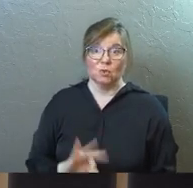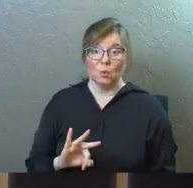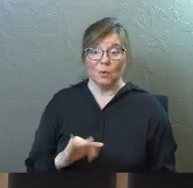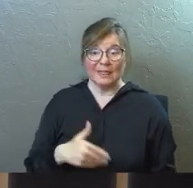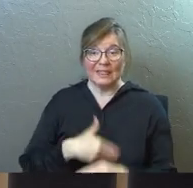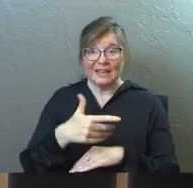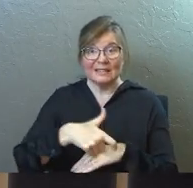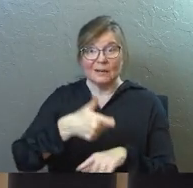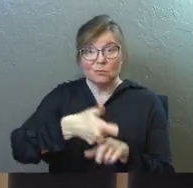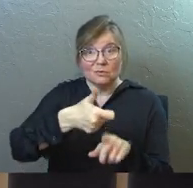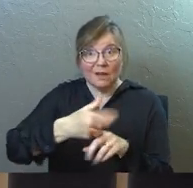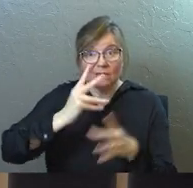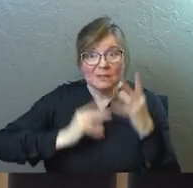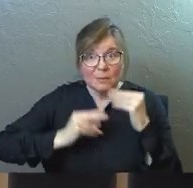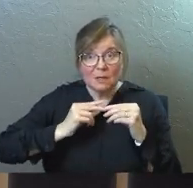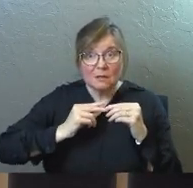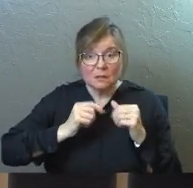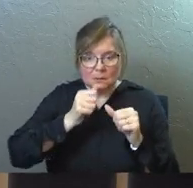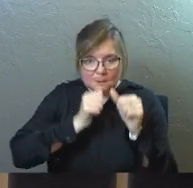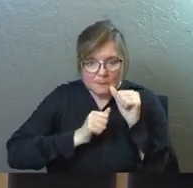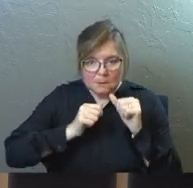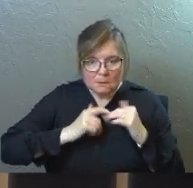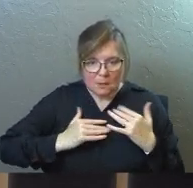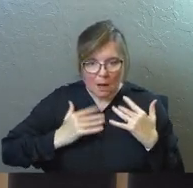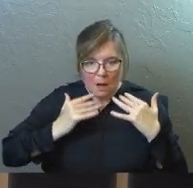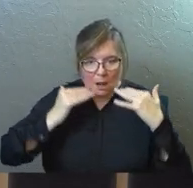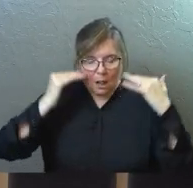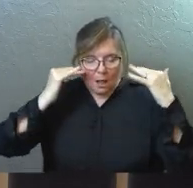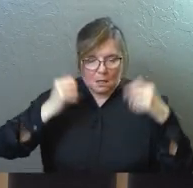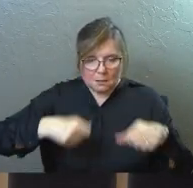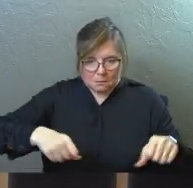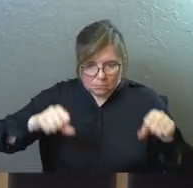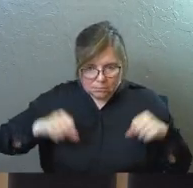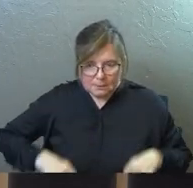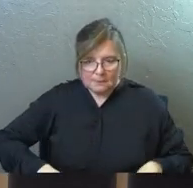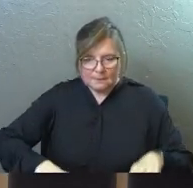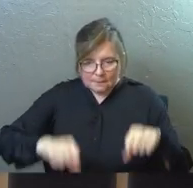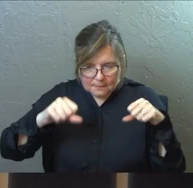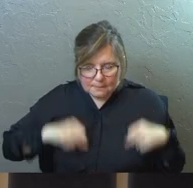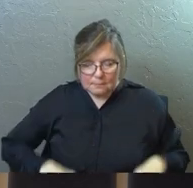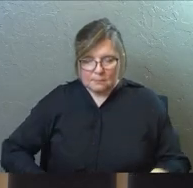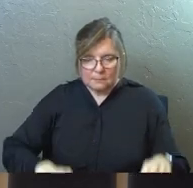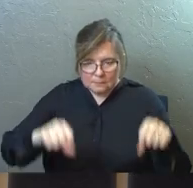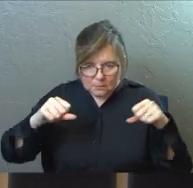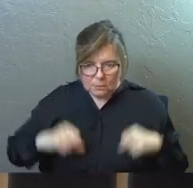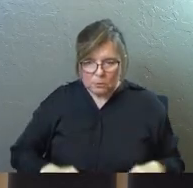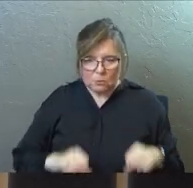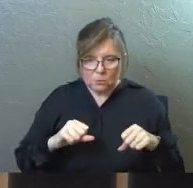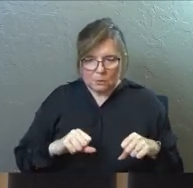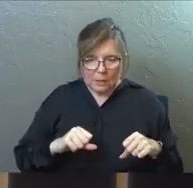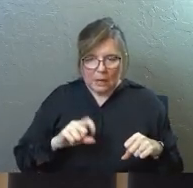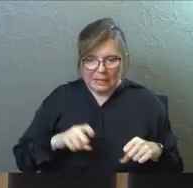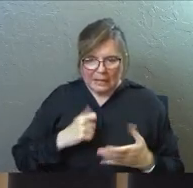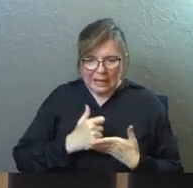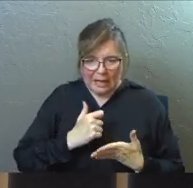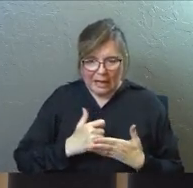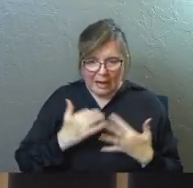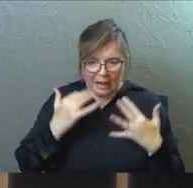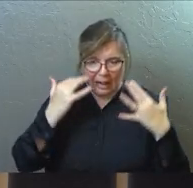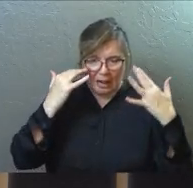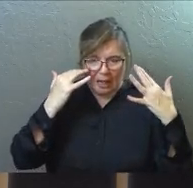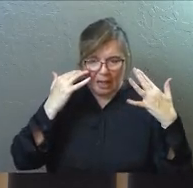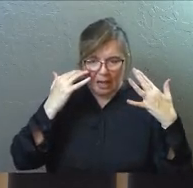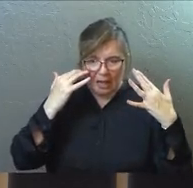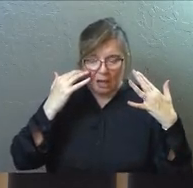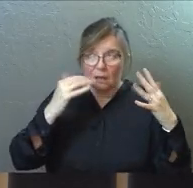And his answer may change from situation to situation, trial to trial. He may give you an answer that you